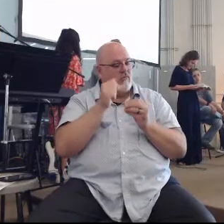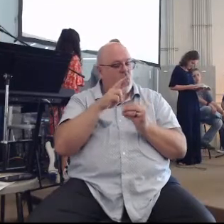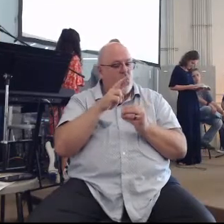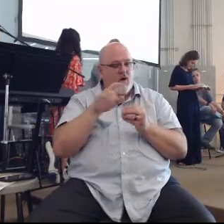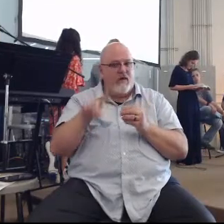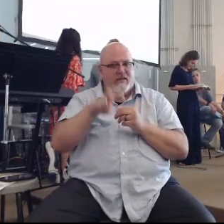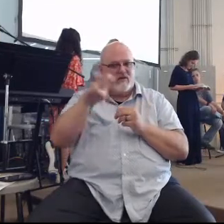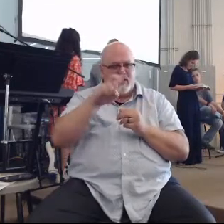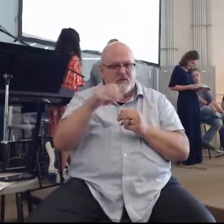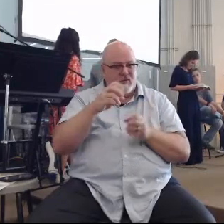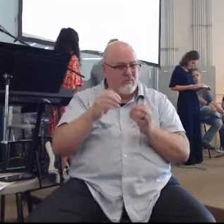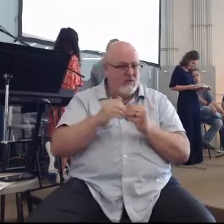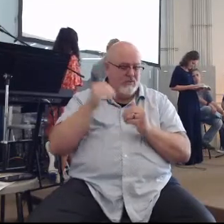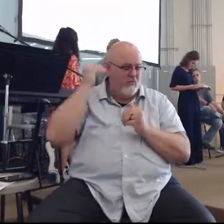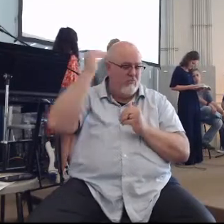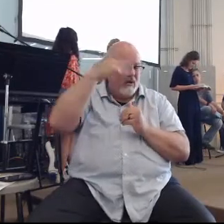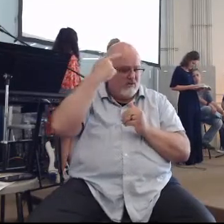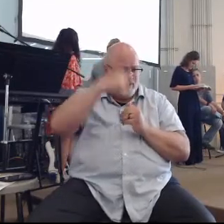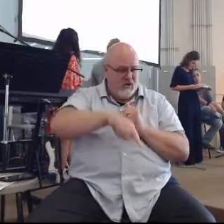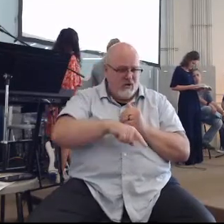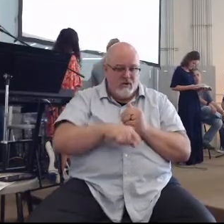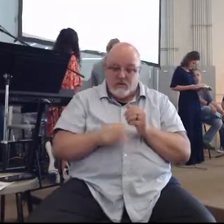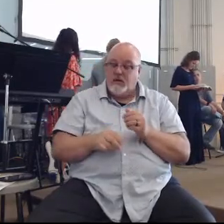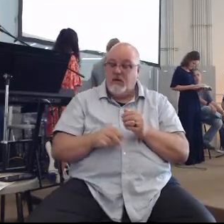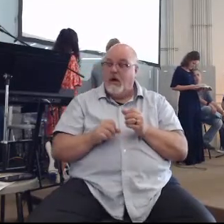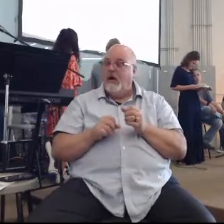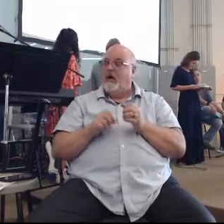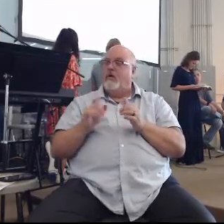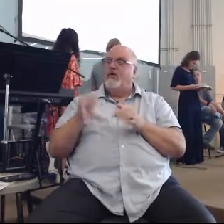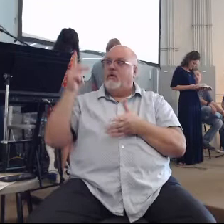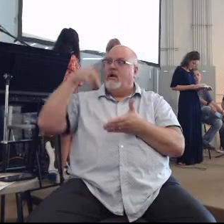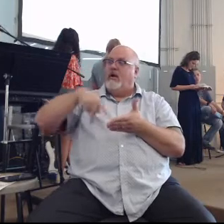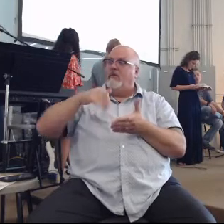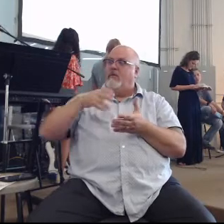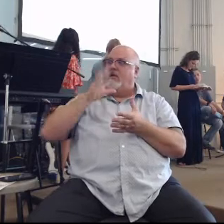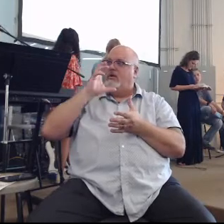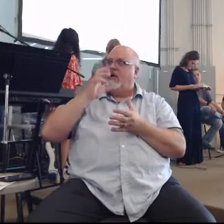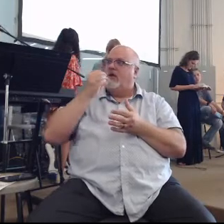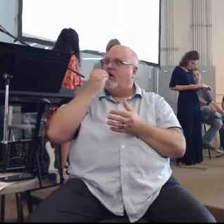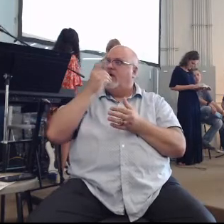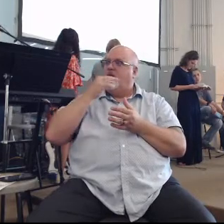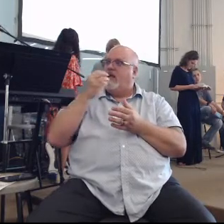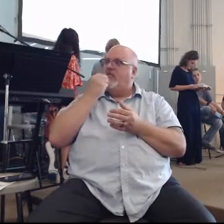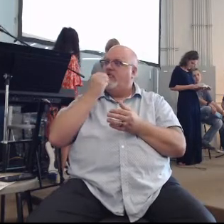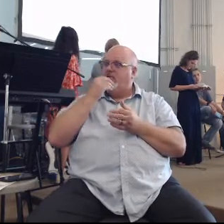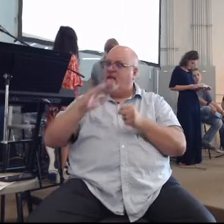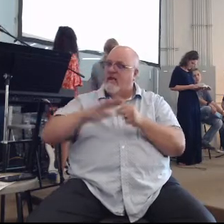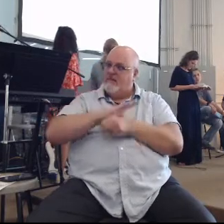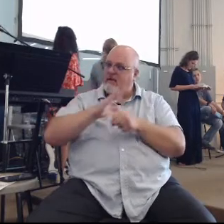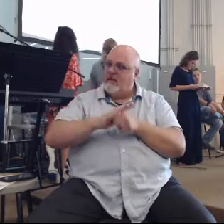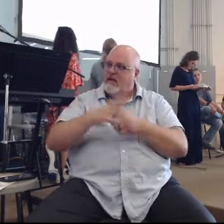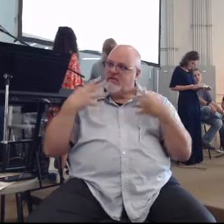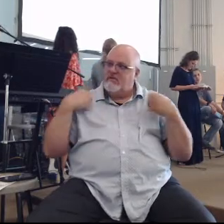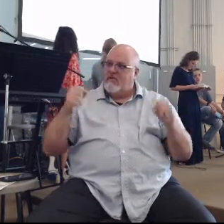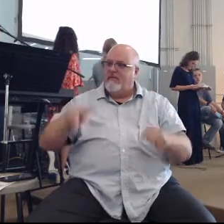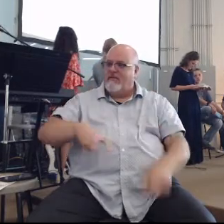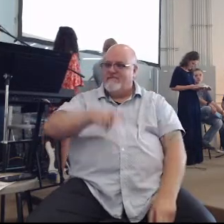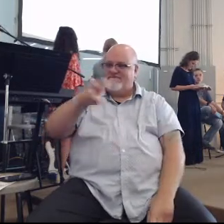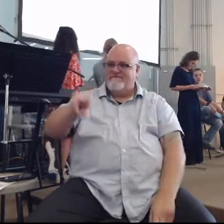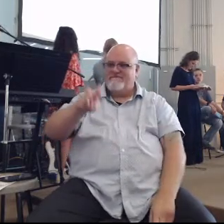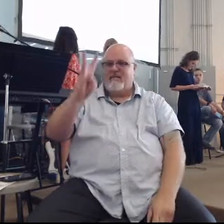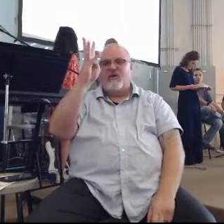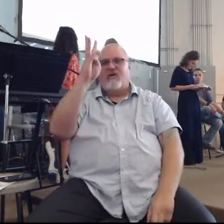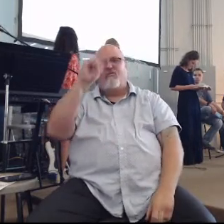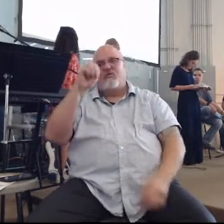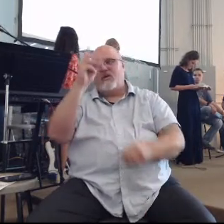the journey ahead will be too much for you. So he got up and ate and drank, and the food gave him enough strength to travel 40 days and 40